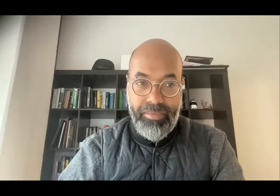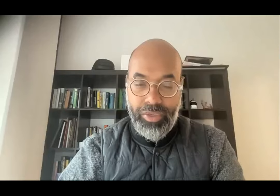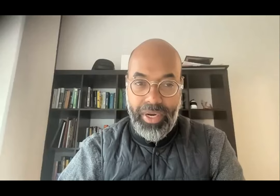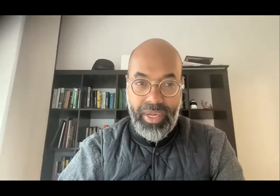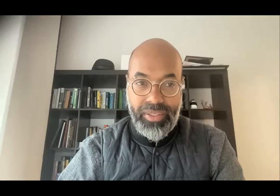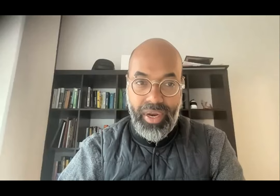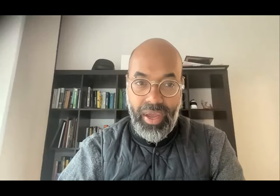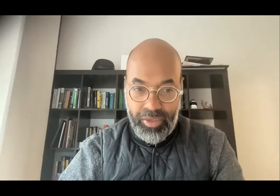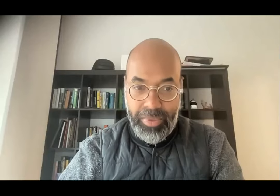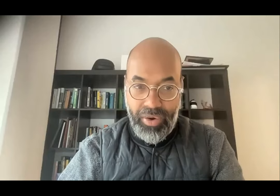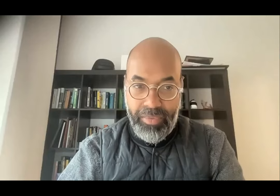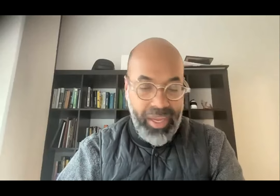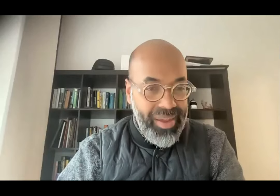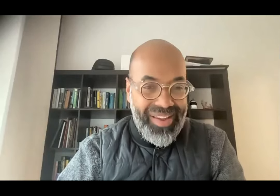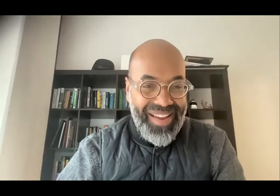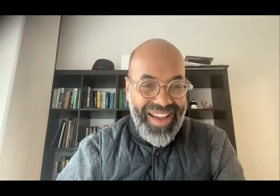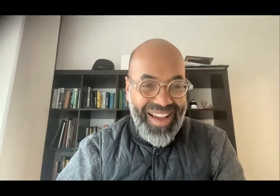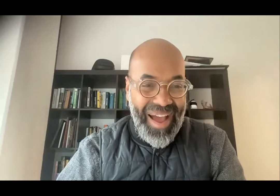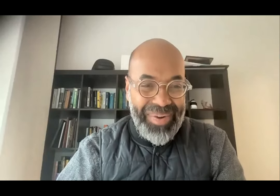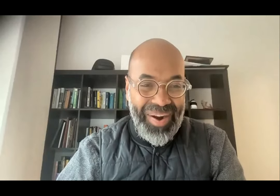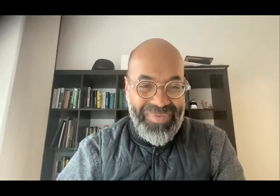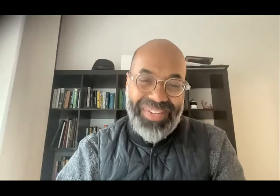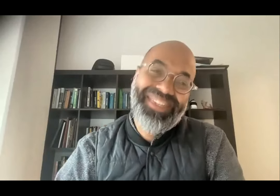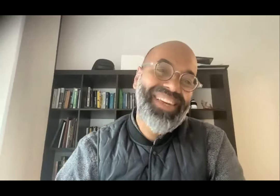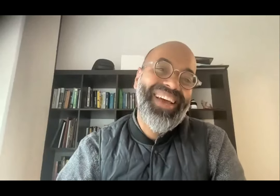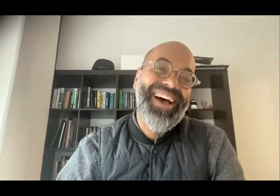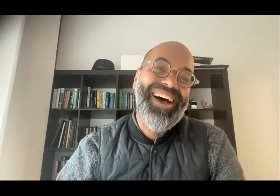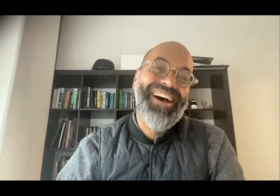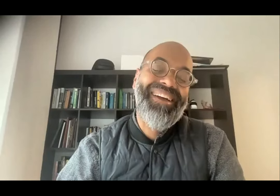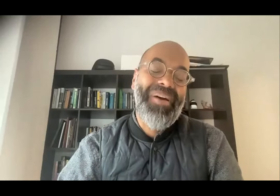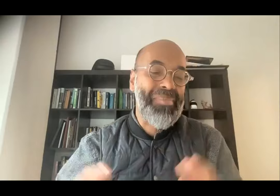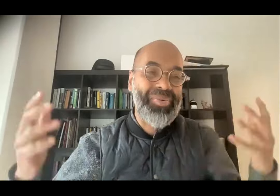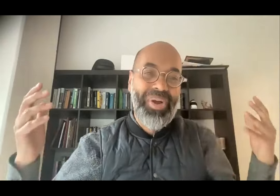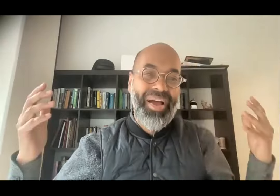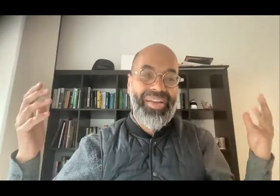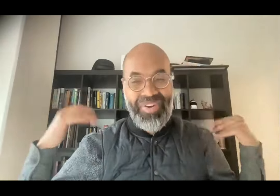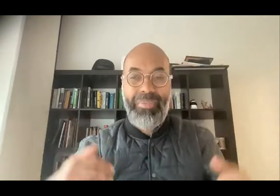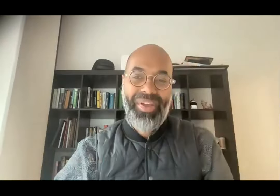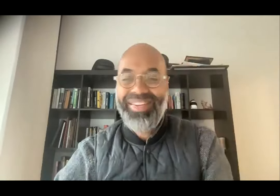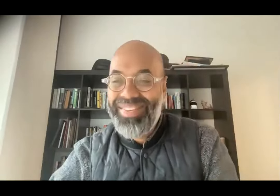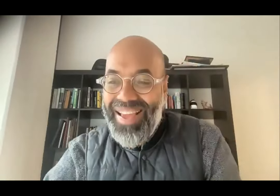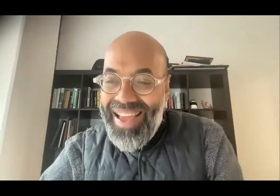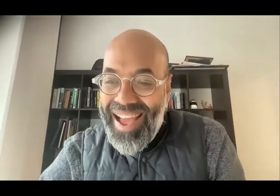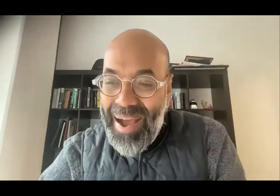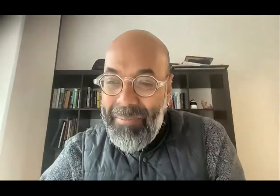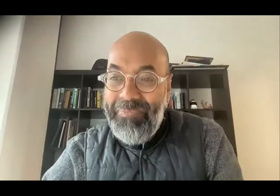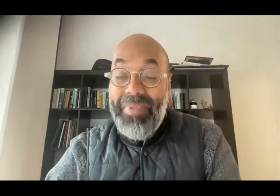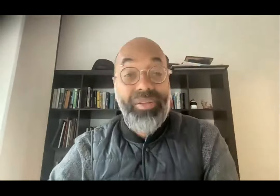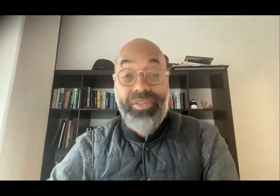someone with much better taste than I has picked out for me. I'm in an office environment in front of a bookcase.